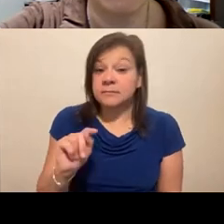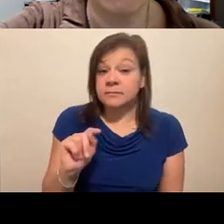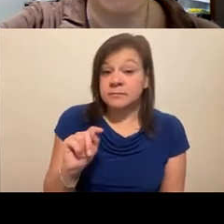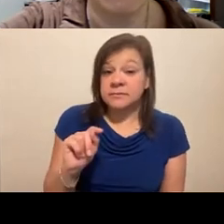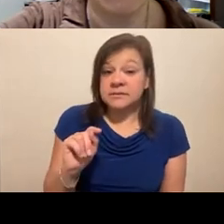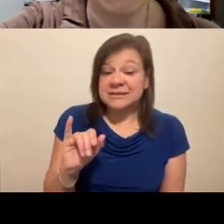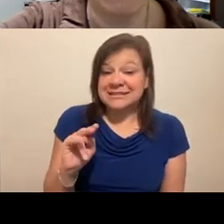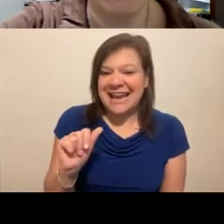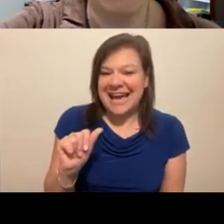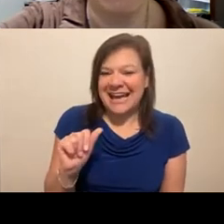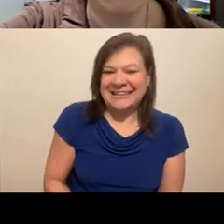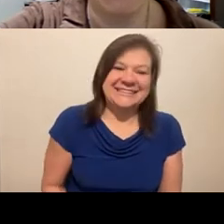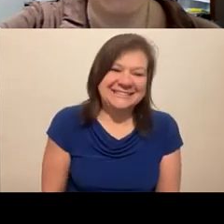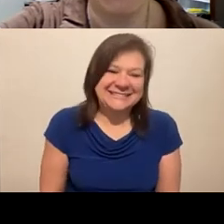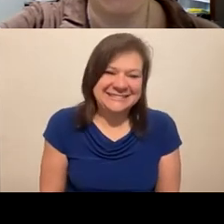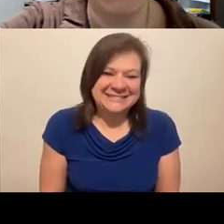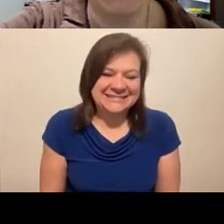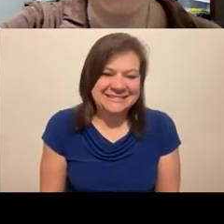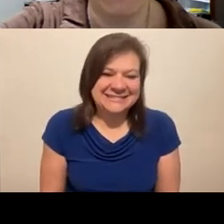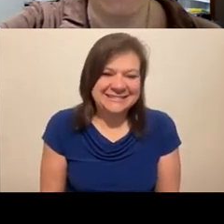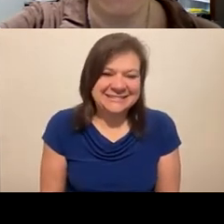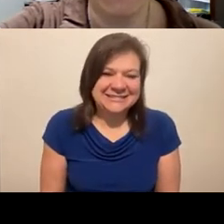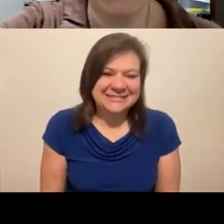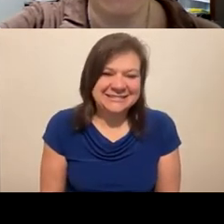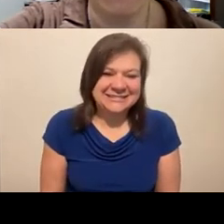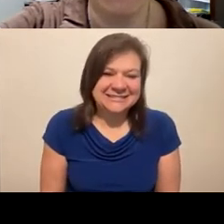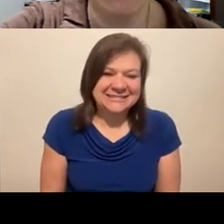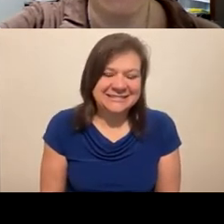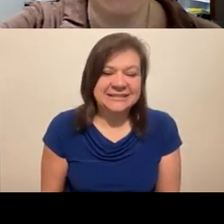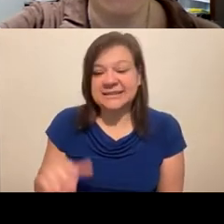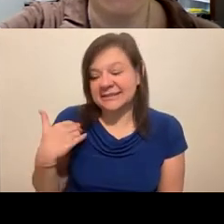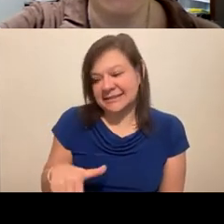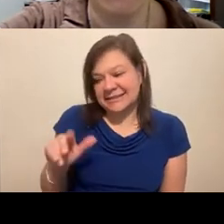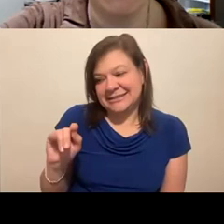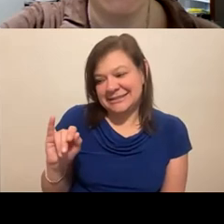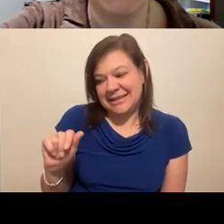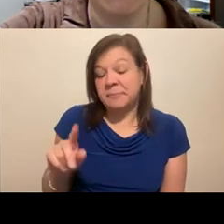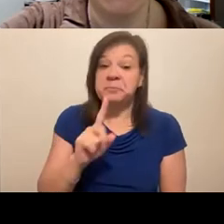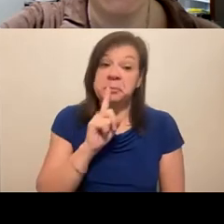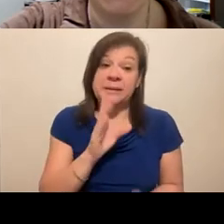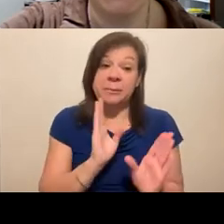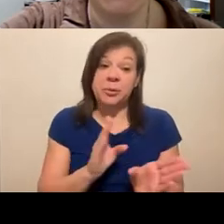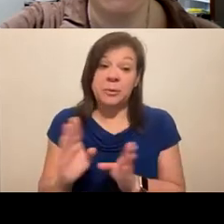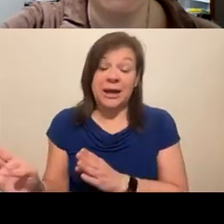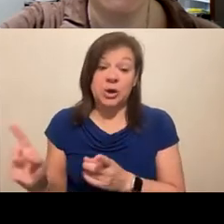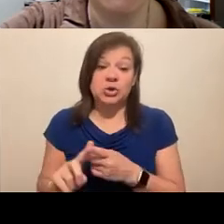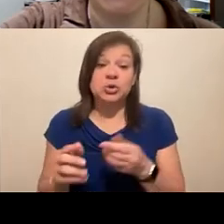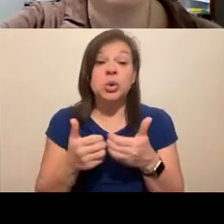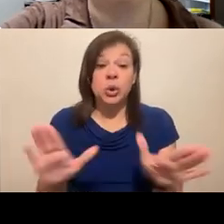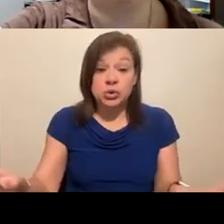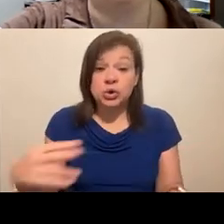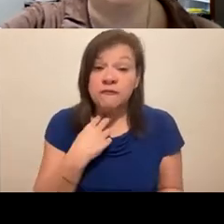Yes, Tina. So this is Tina. Be prepared to lose your voice